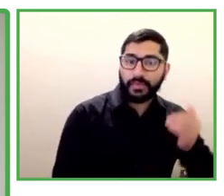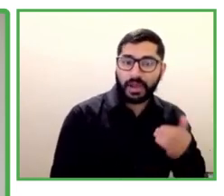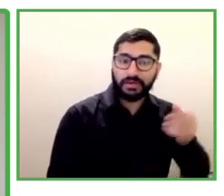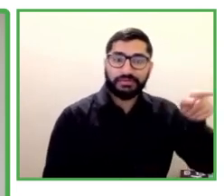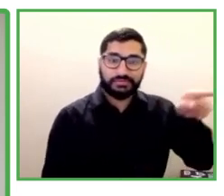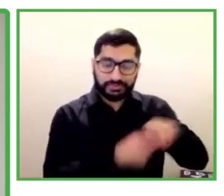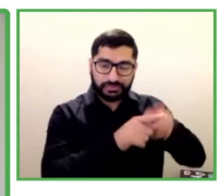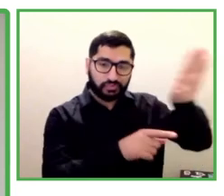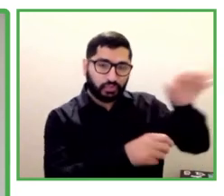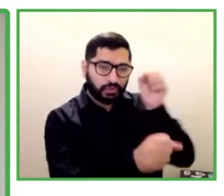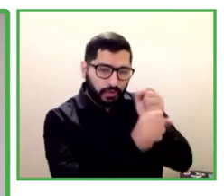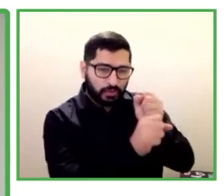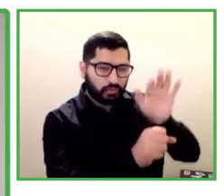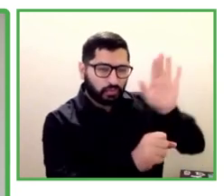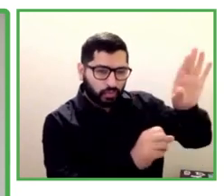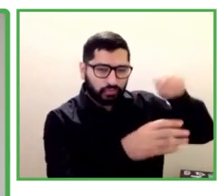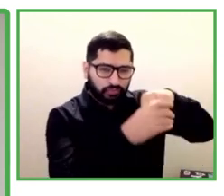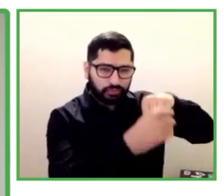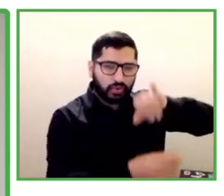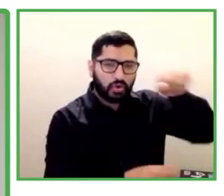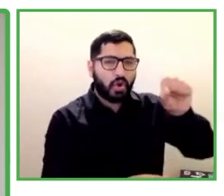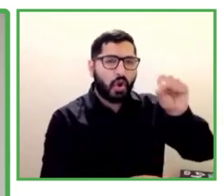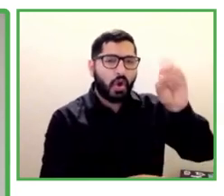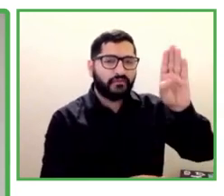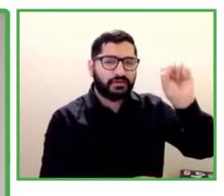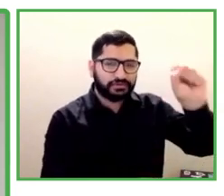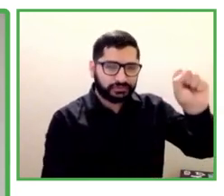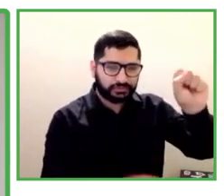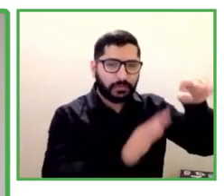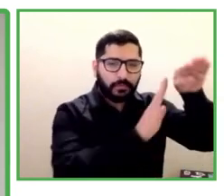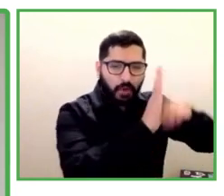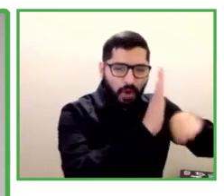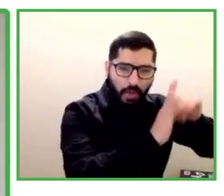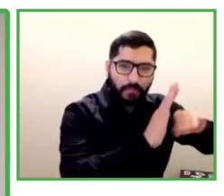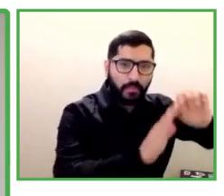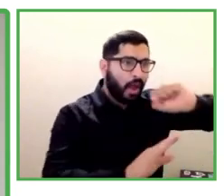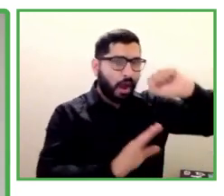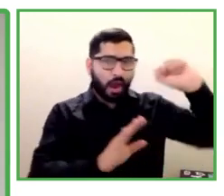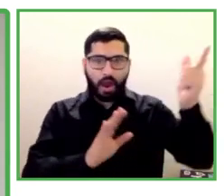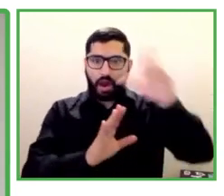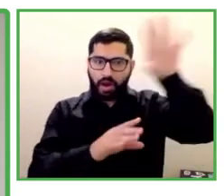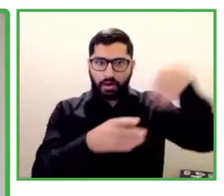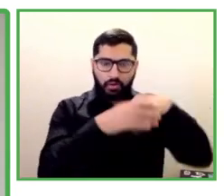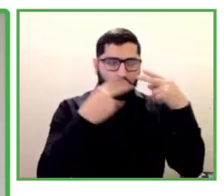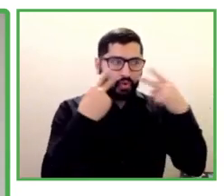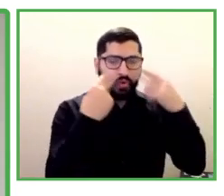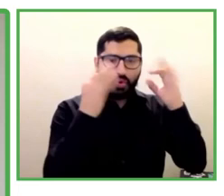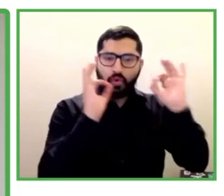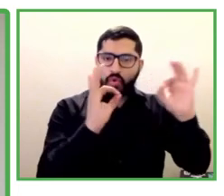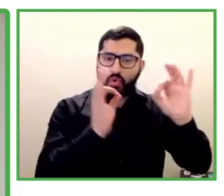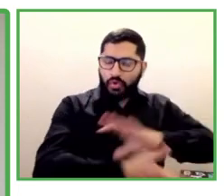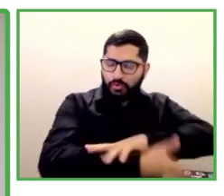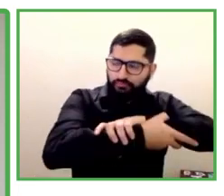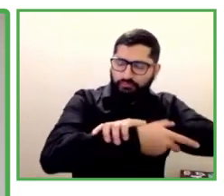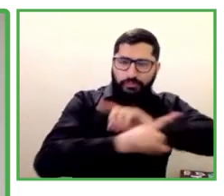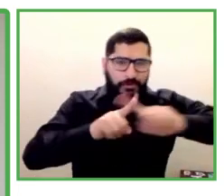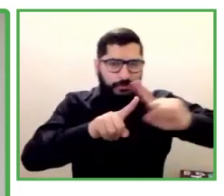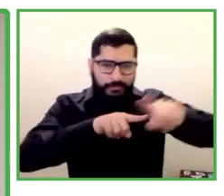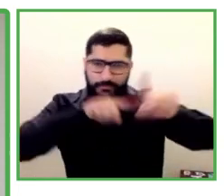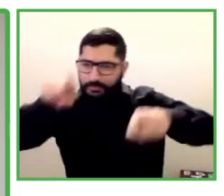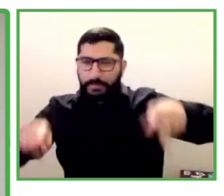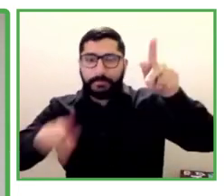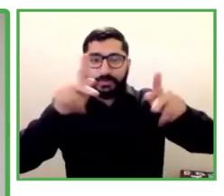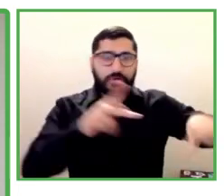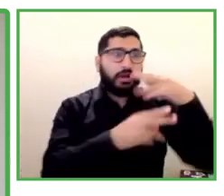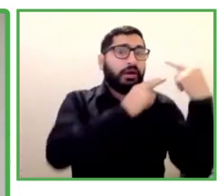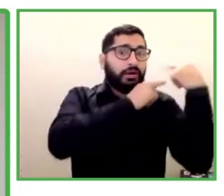collaborating with all types of stakeholders, and also very impressive impact figures and partners. So I'm sure